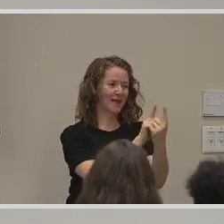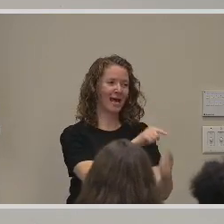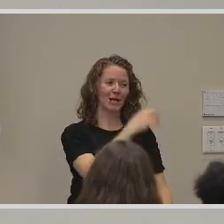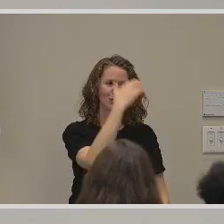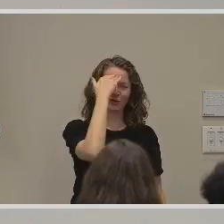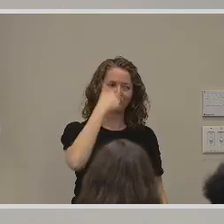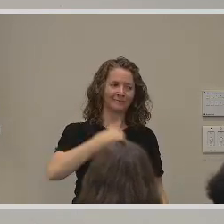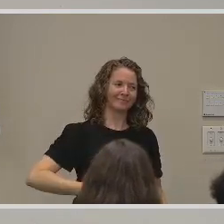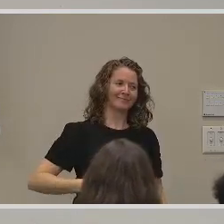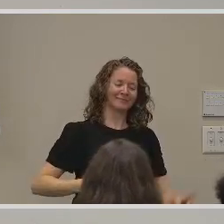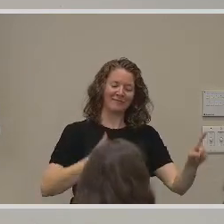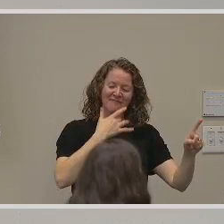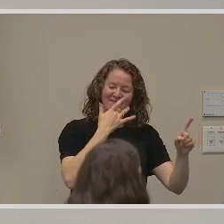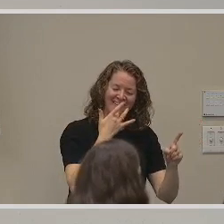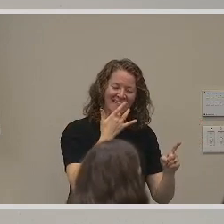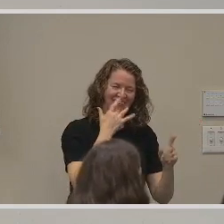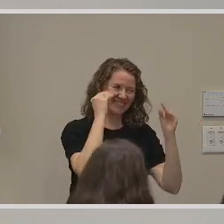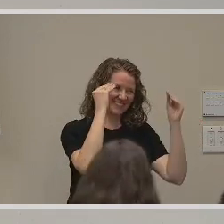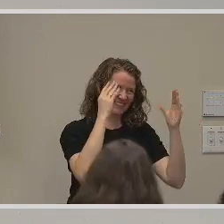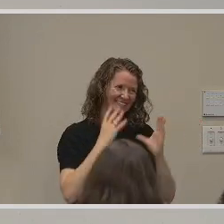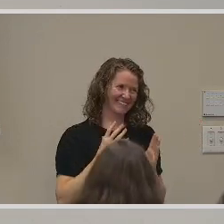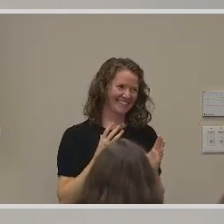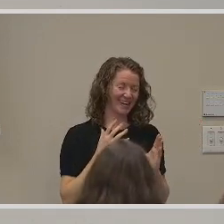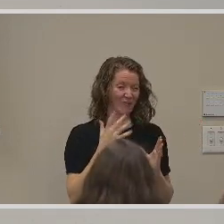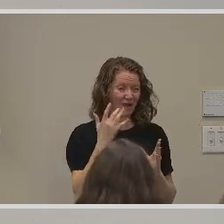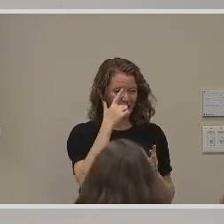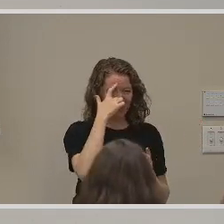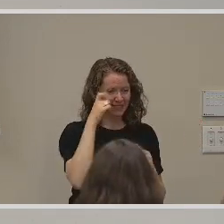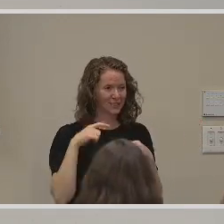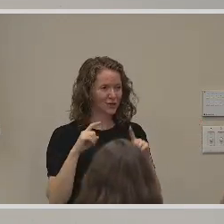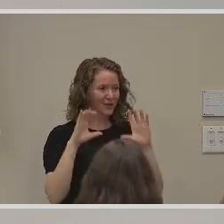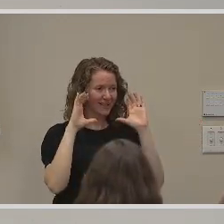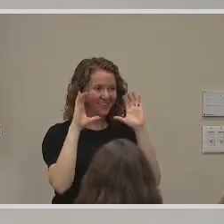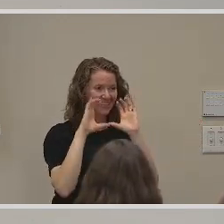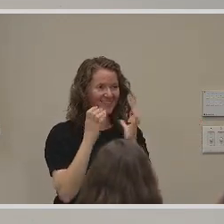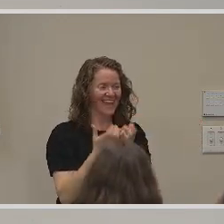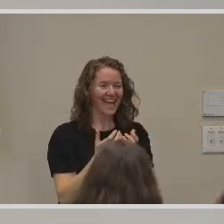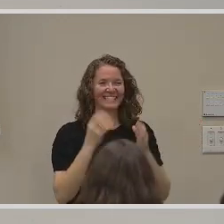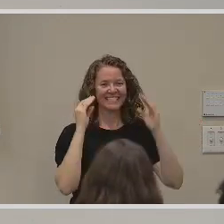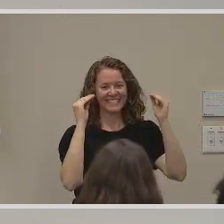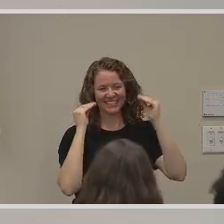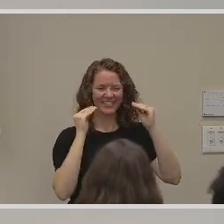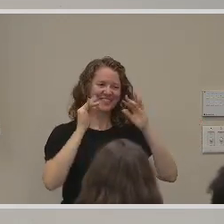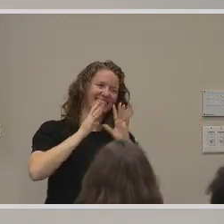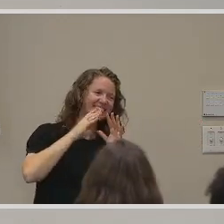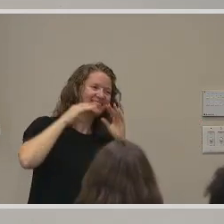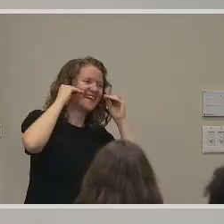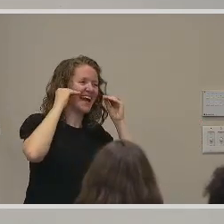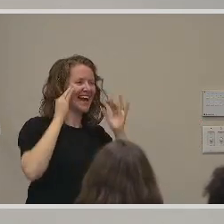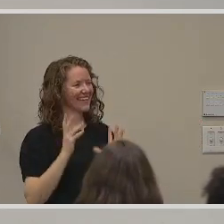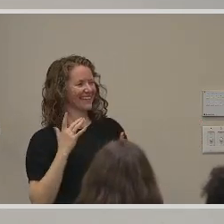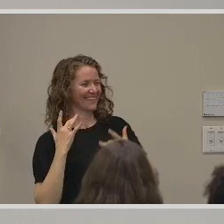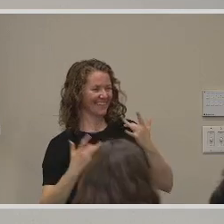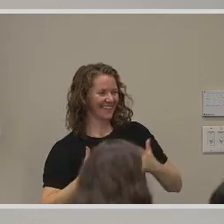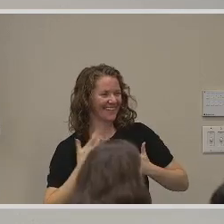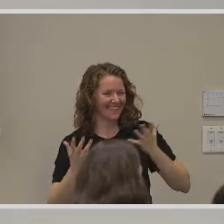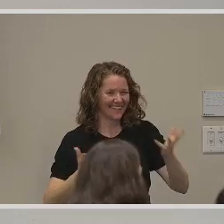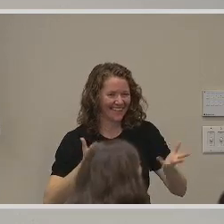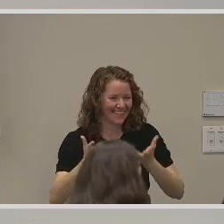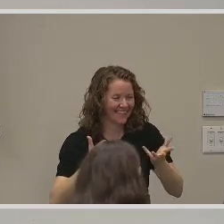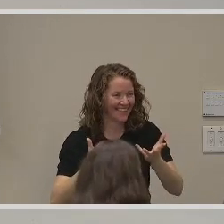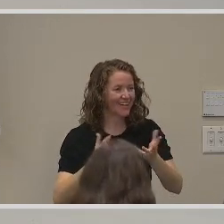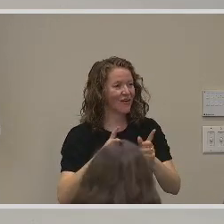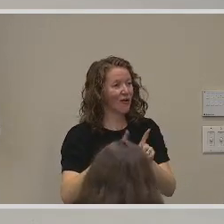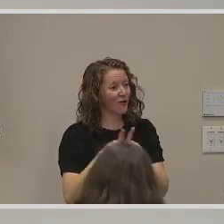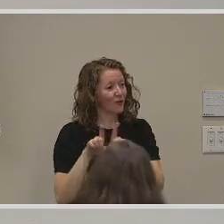Not only does she captivate the class with her warm smile and bubbly personality, she